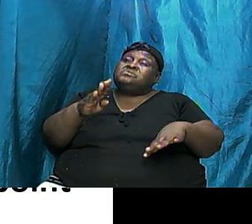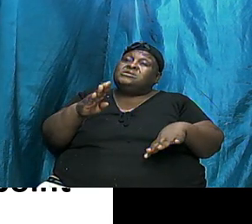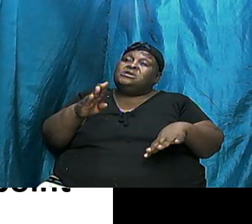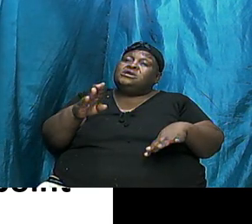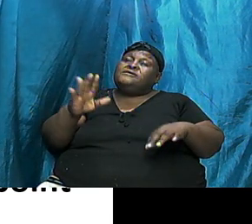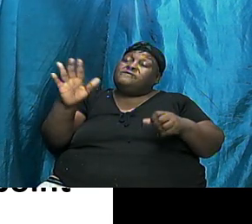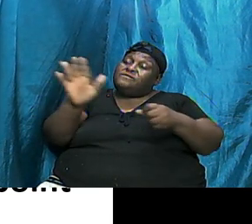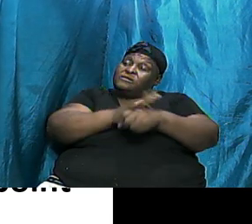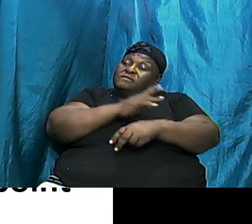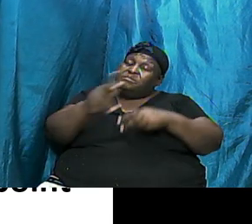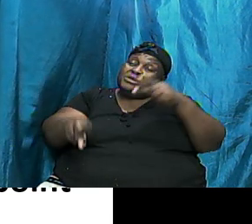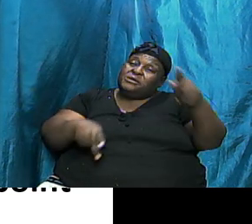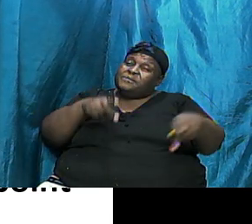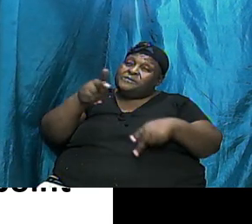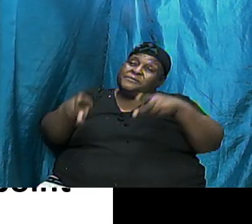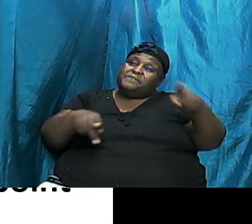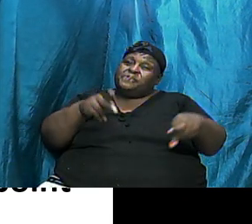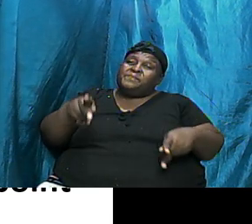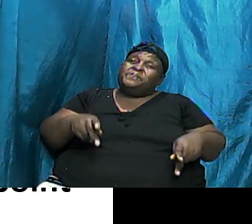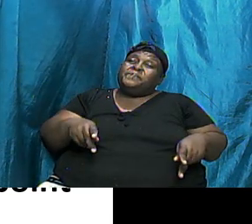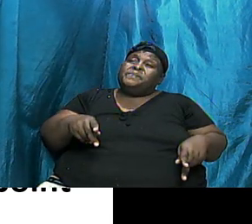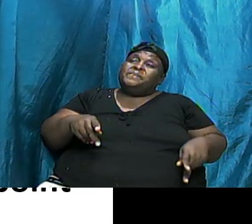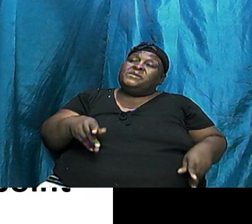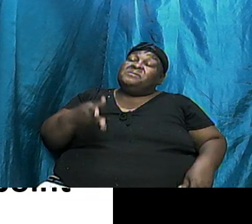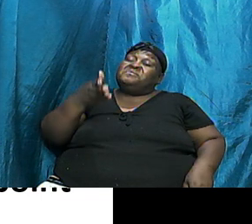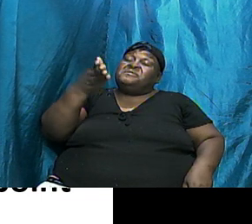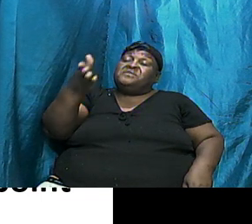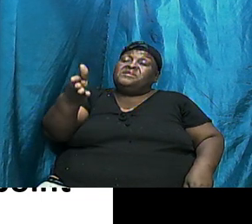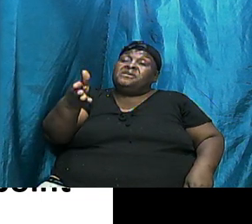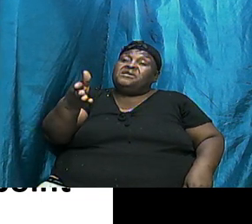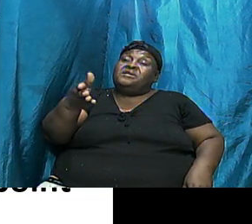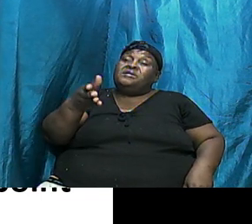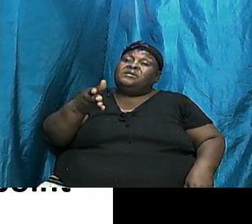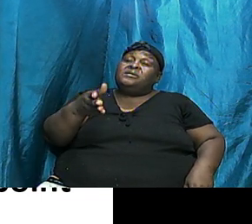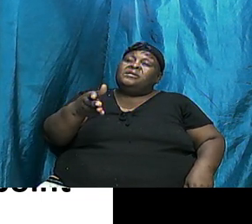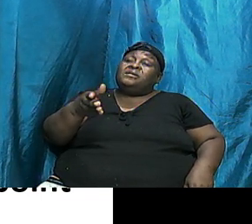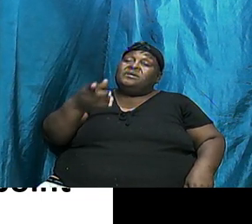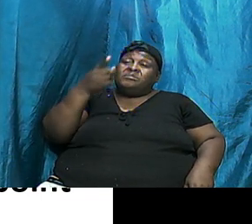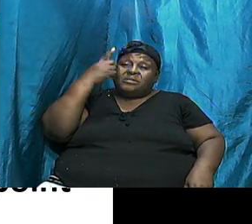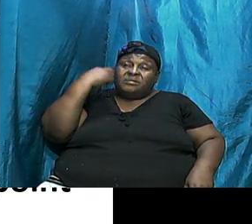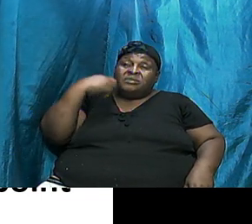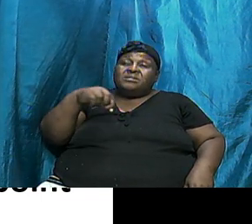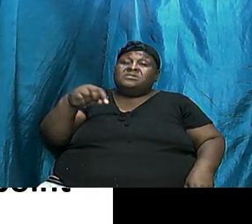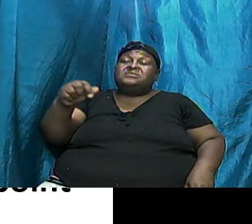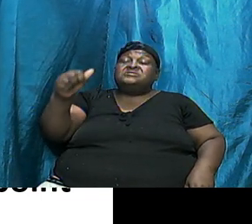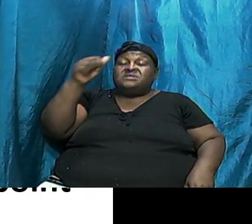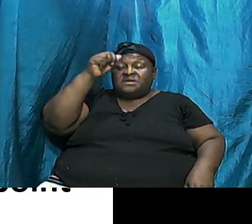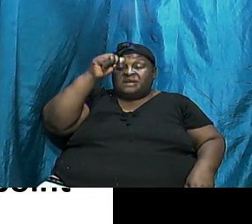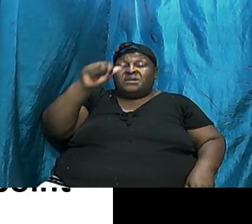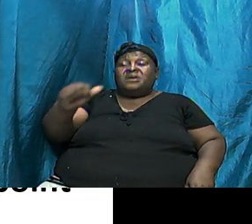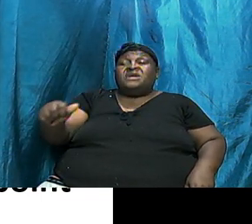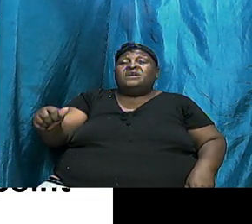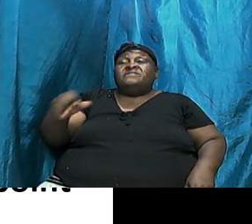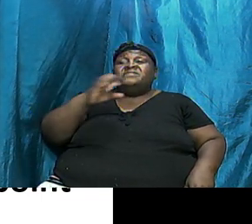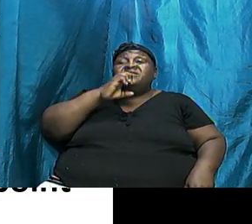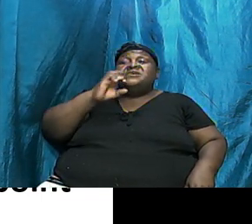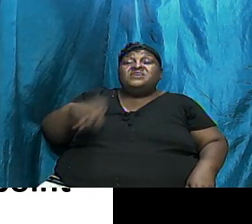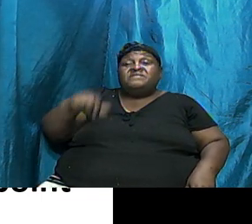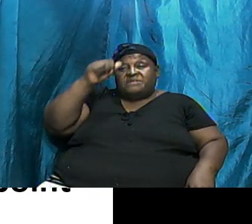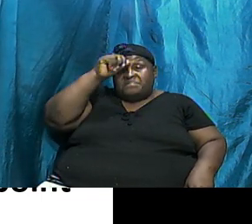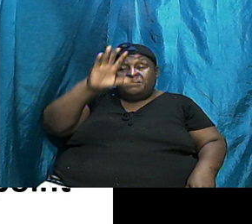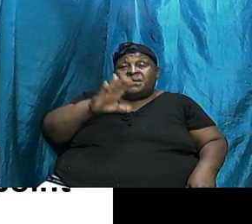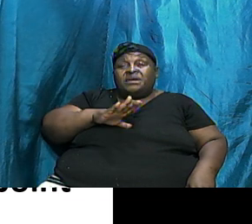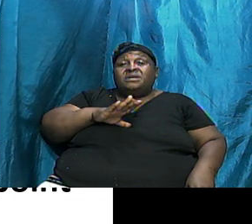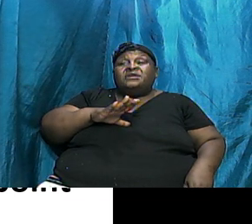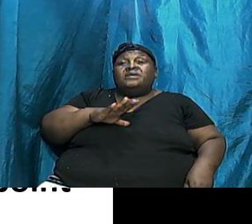And They Literally Because Of Nimrod Rebelled Against What God Told